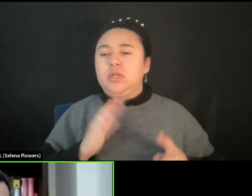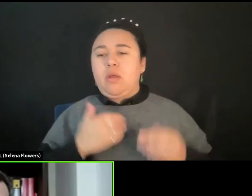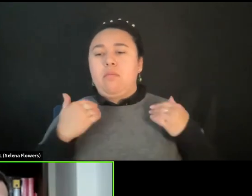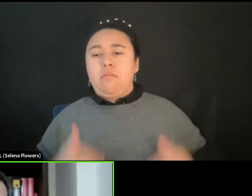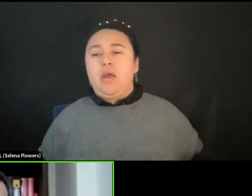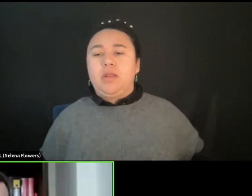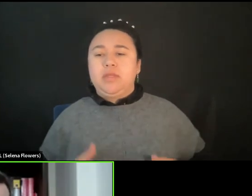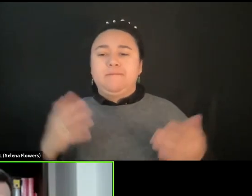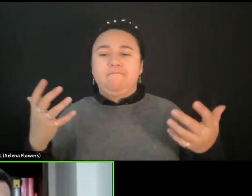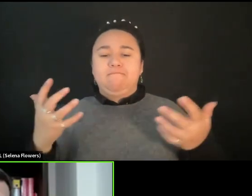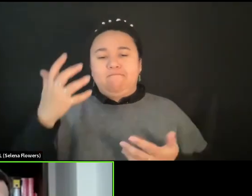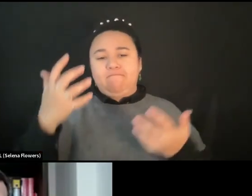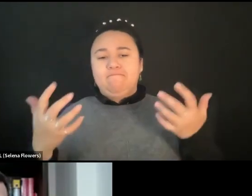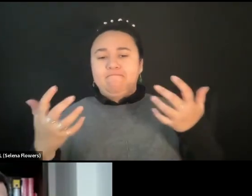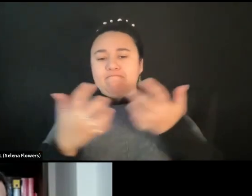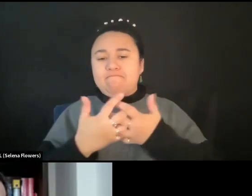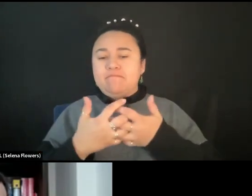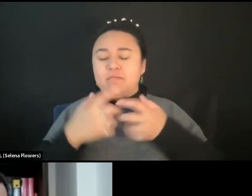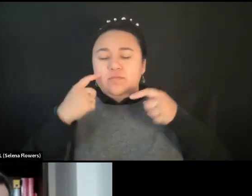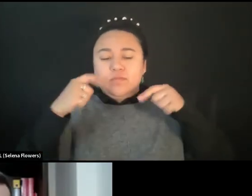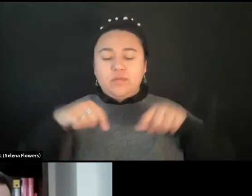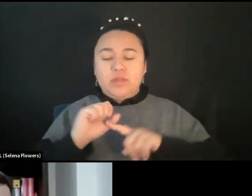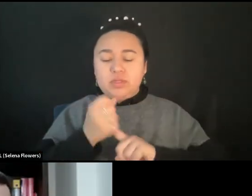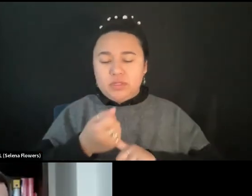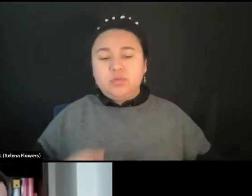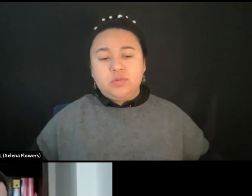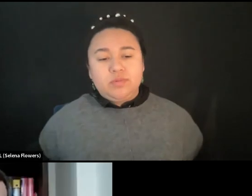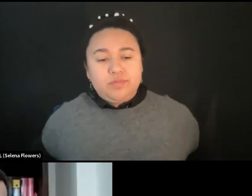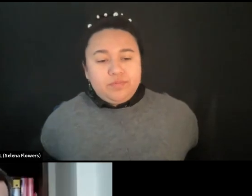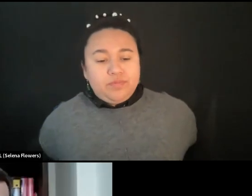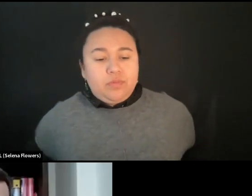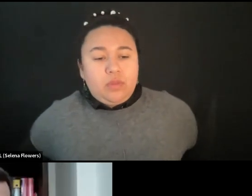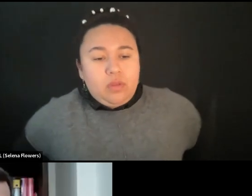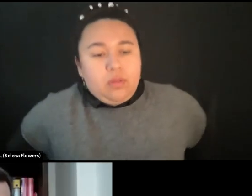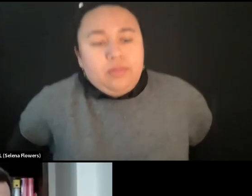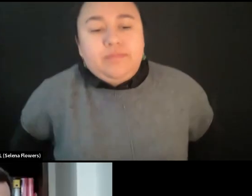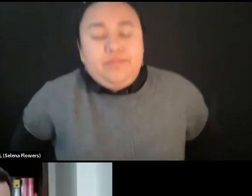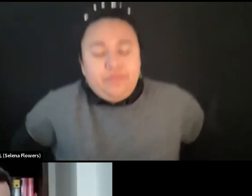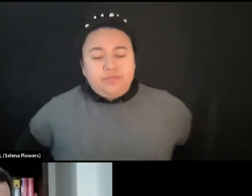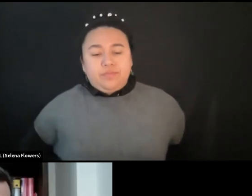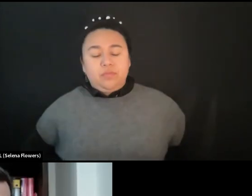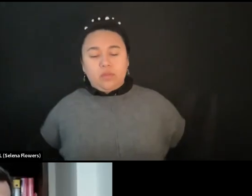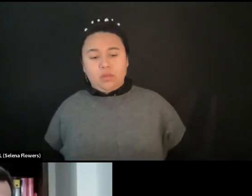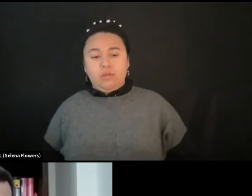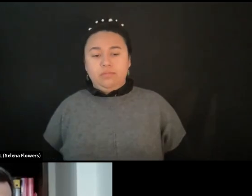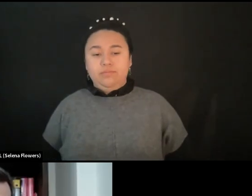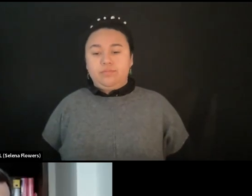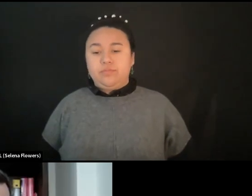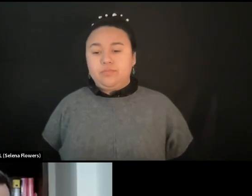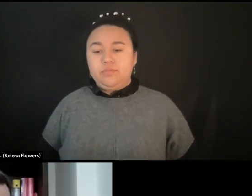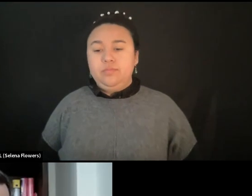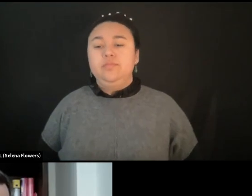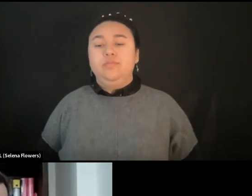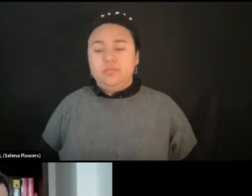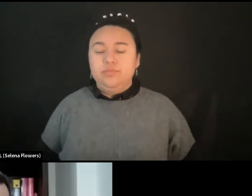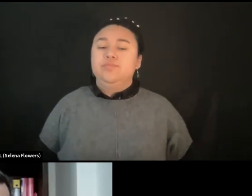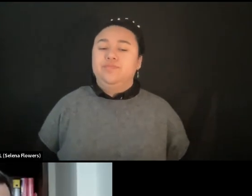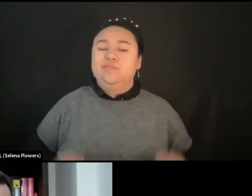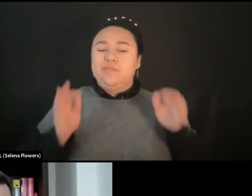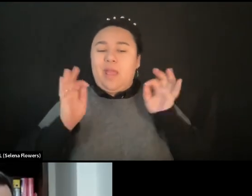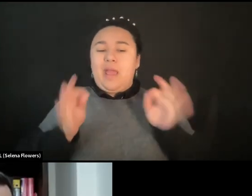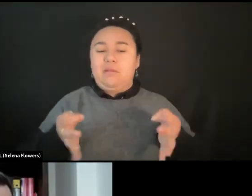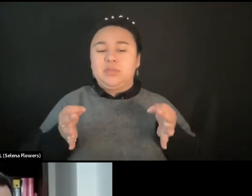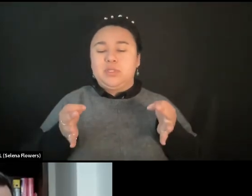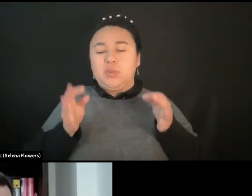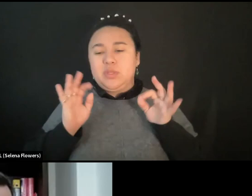a place for themselves in this situation. Absolutely. I think that there is this movement and